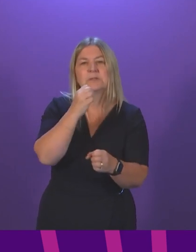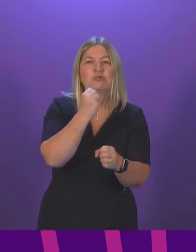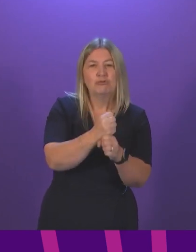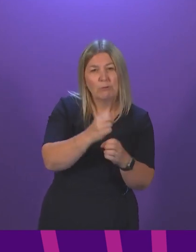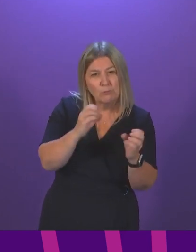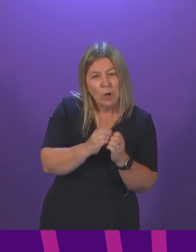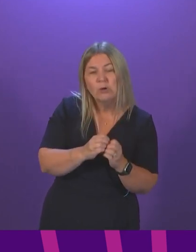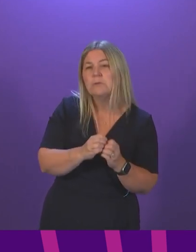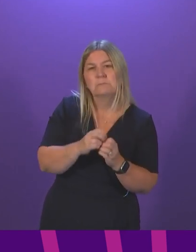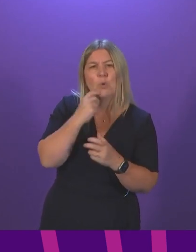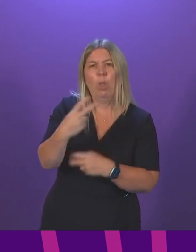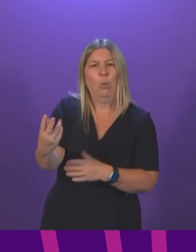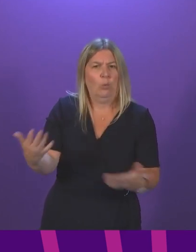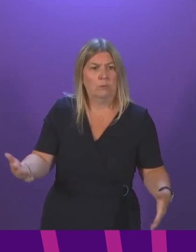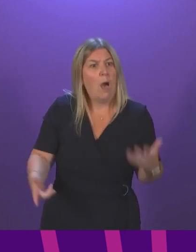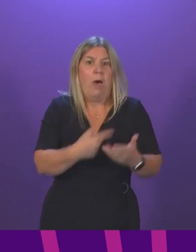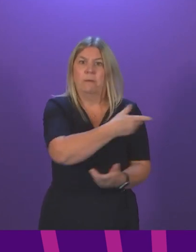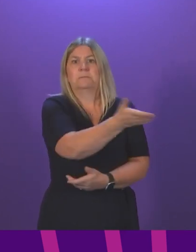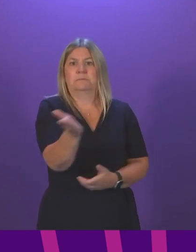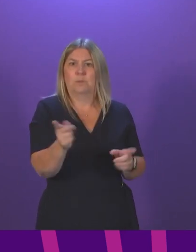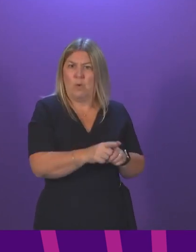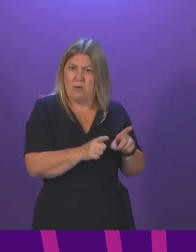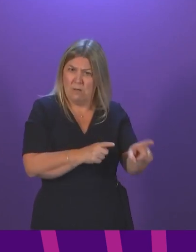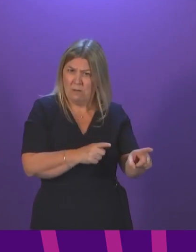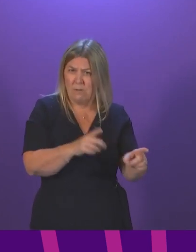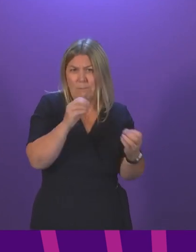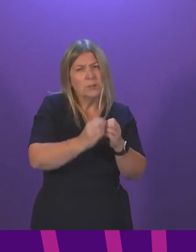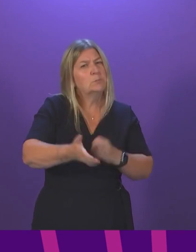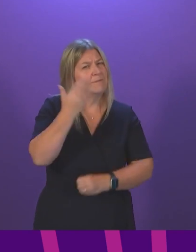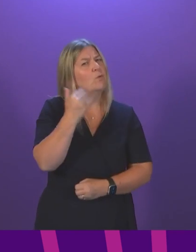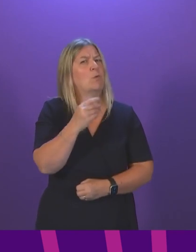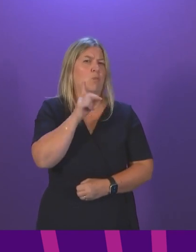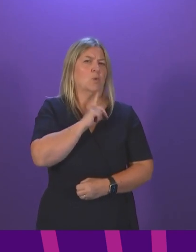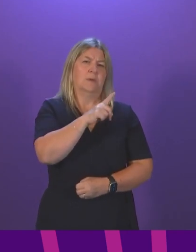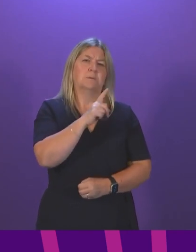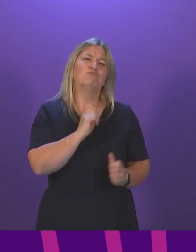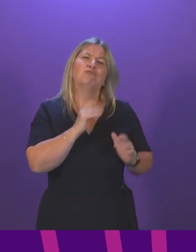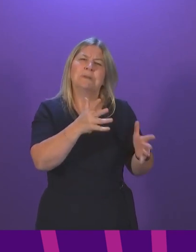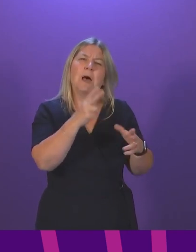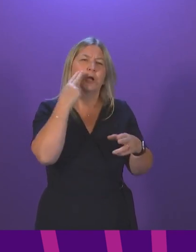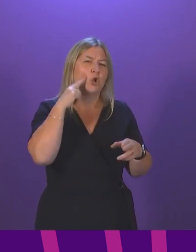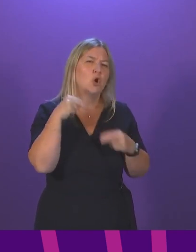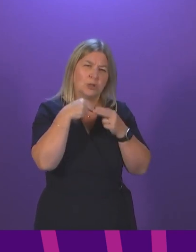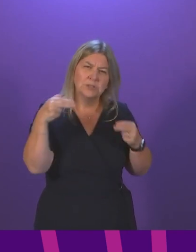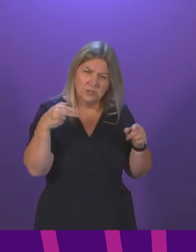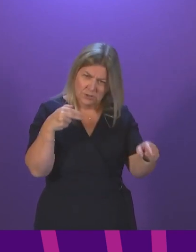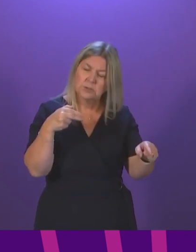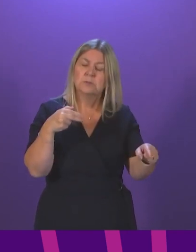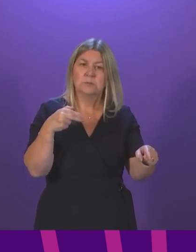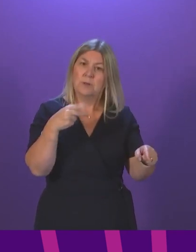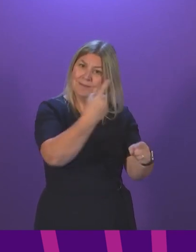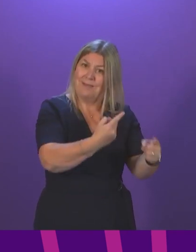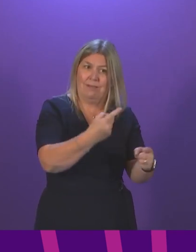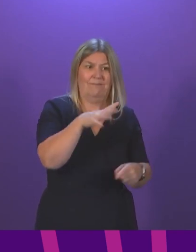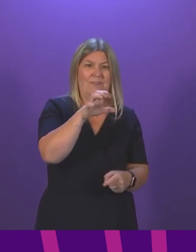I have mentioned Catherine White before. She is a retired nurse of 40 years and has given her life to the care of others, but she waited 15 hours for an